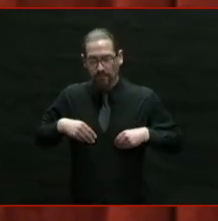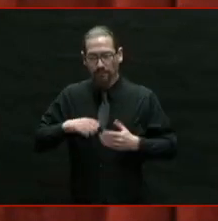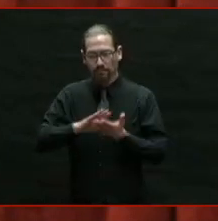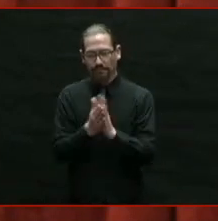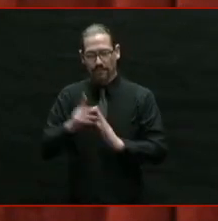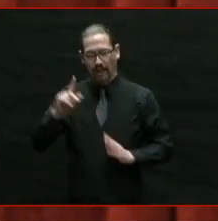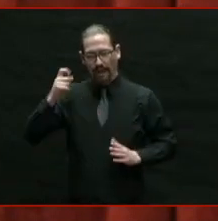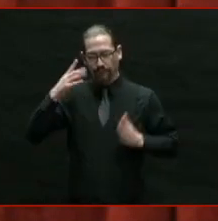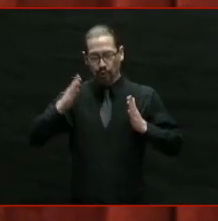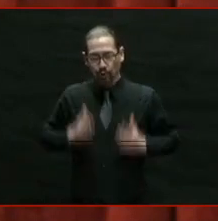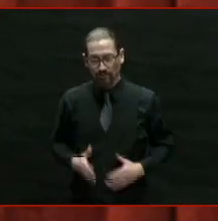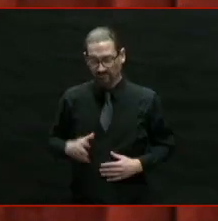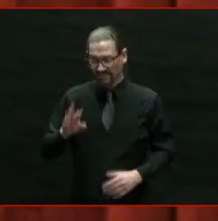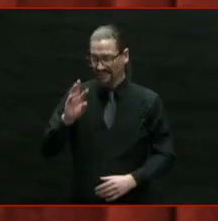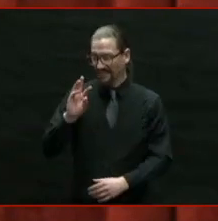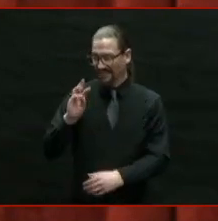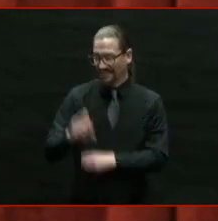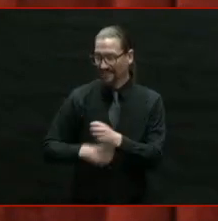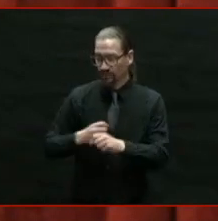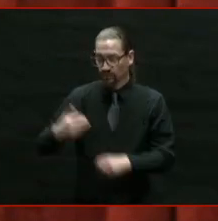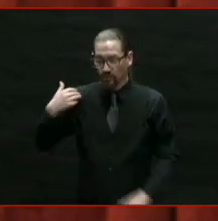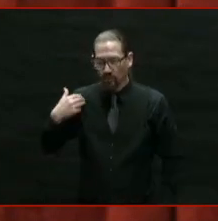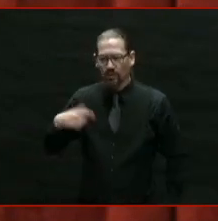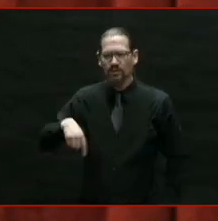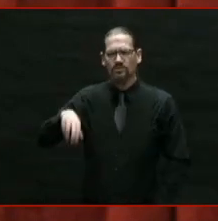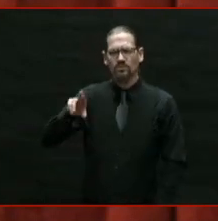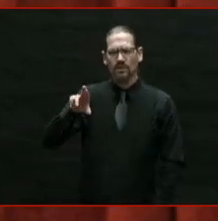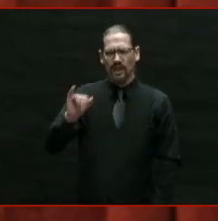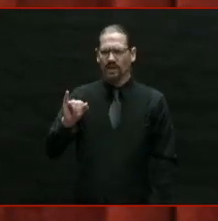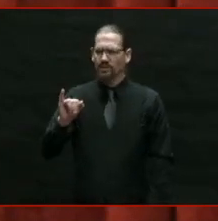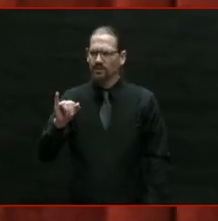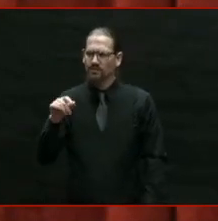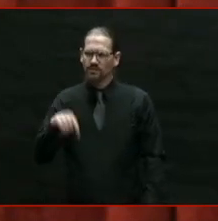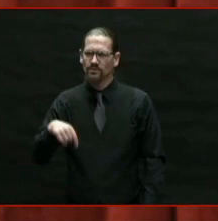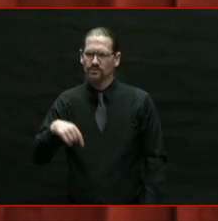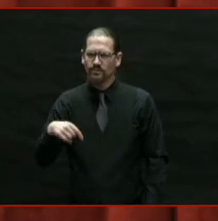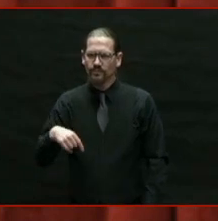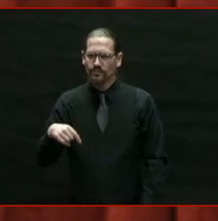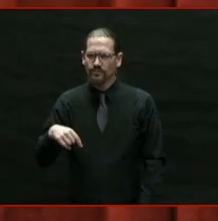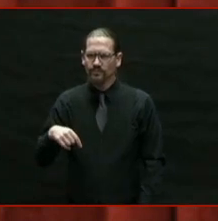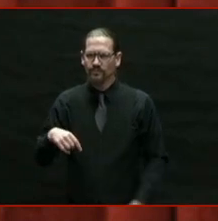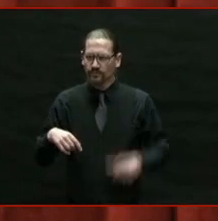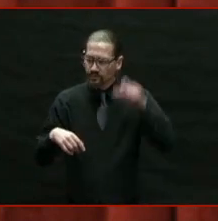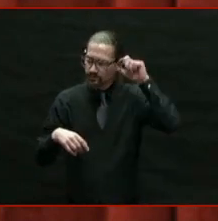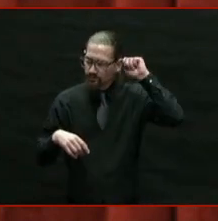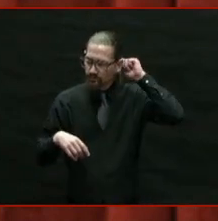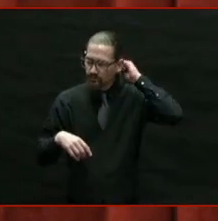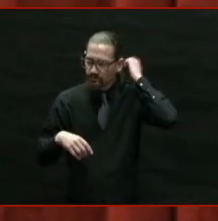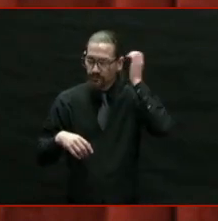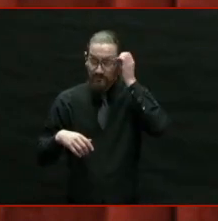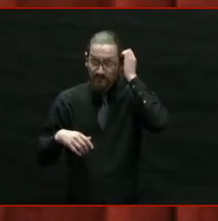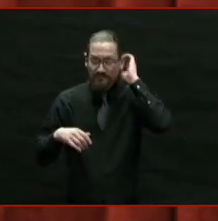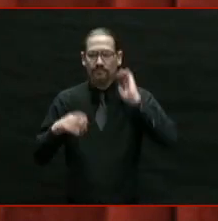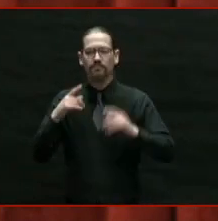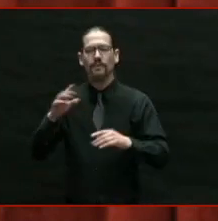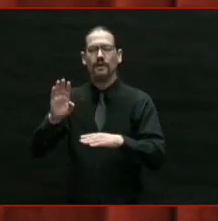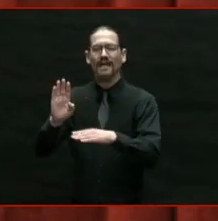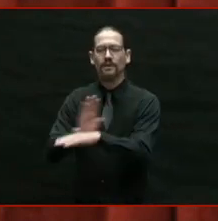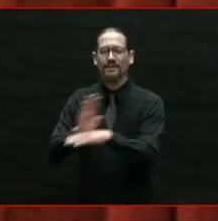$84 million of commercial real estate investment.